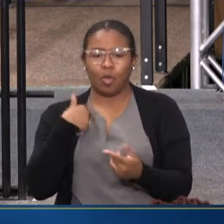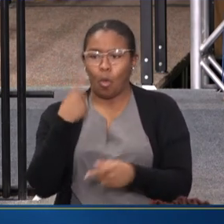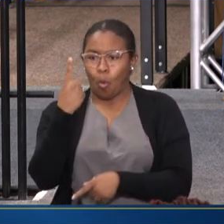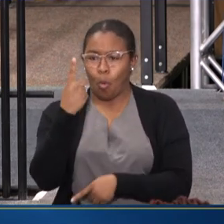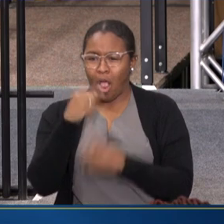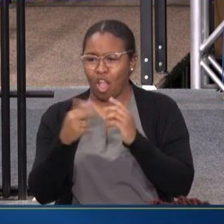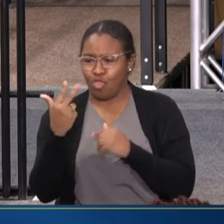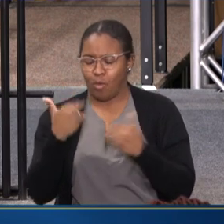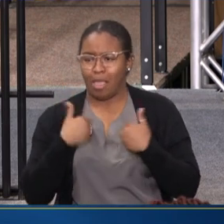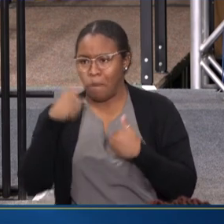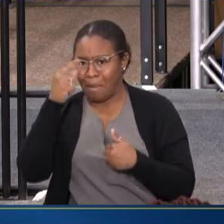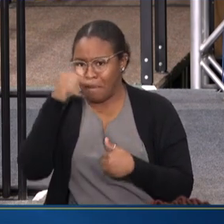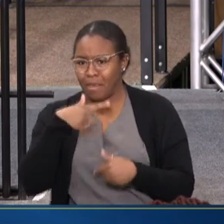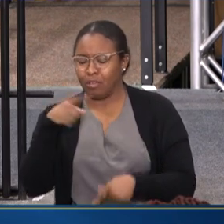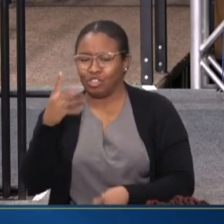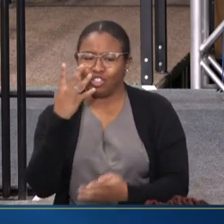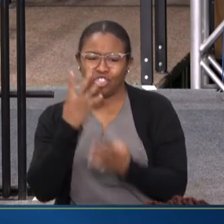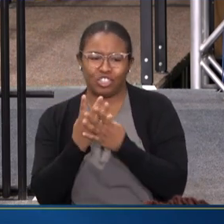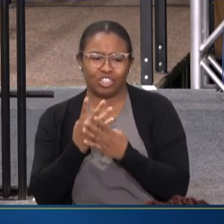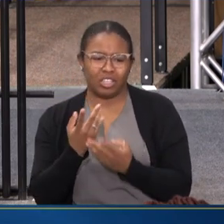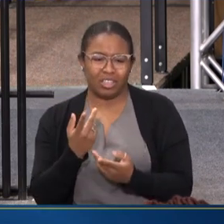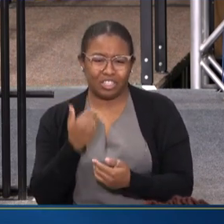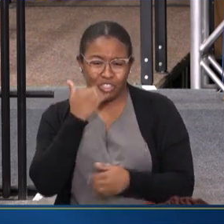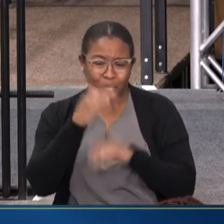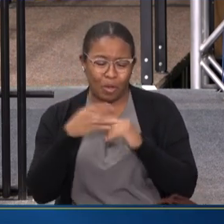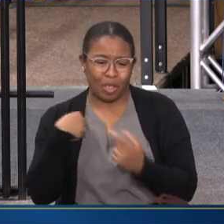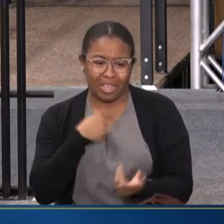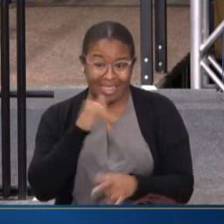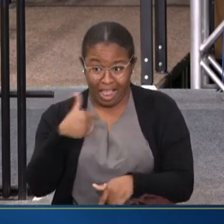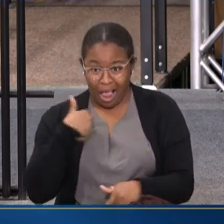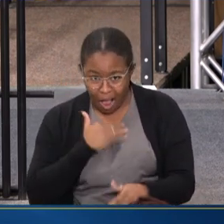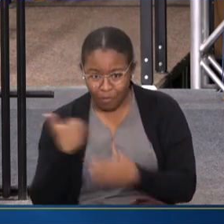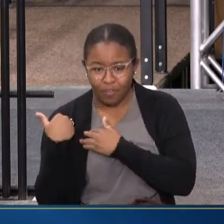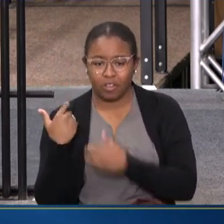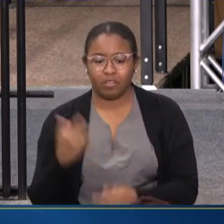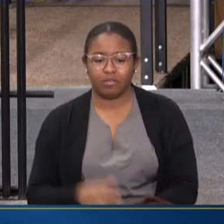IN THREE YOUNG BLACK MEN GO TO JAIL. SHAME ON US. THAT'S ON US.